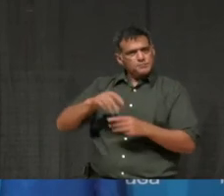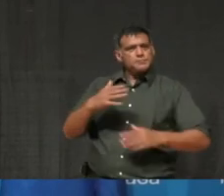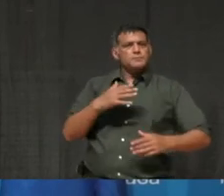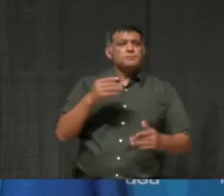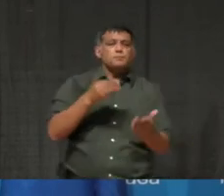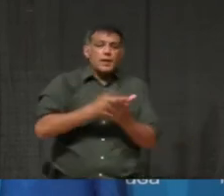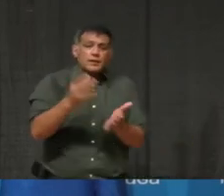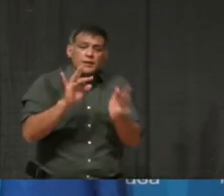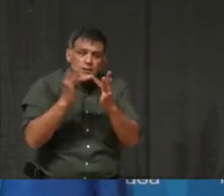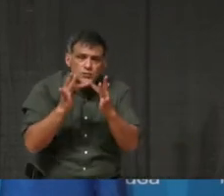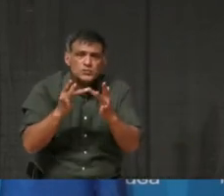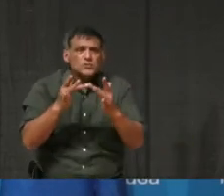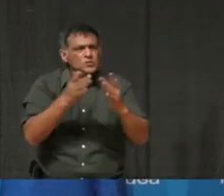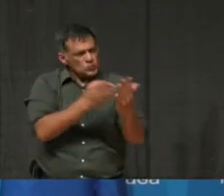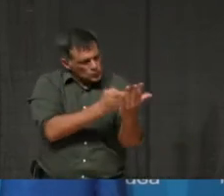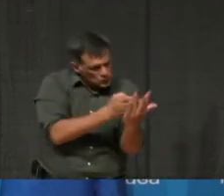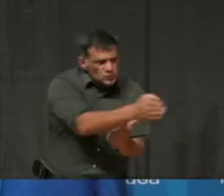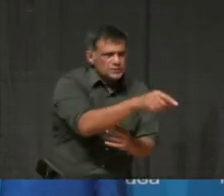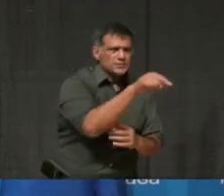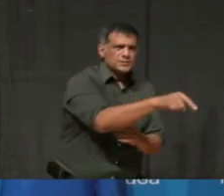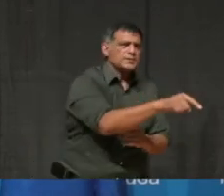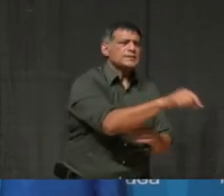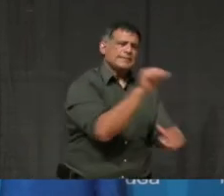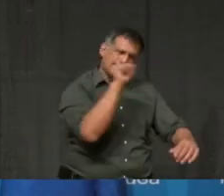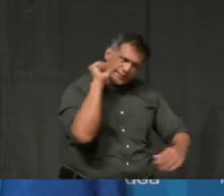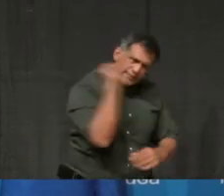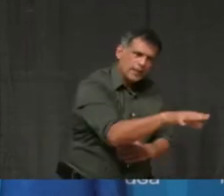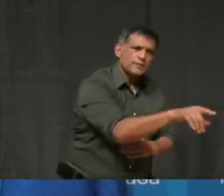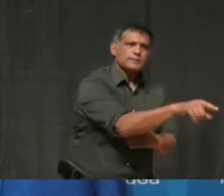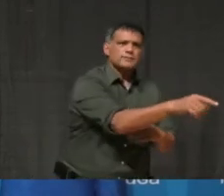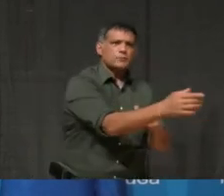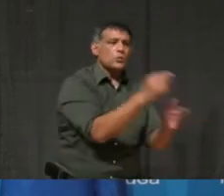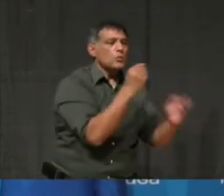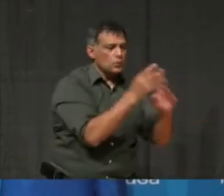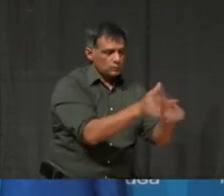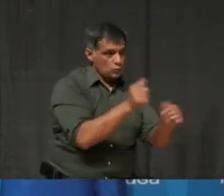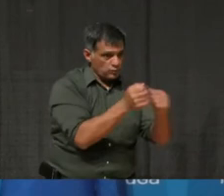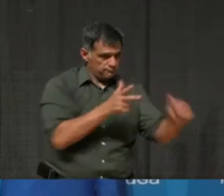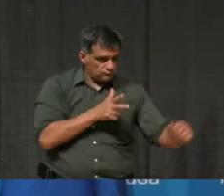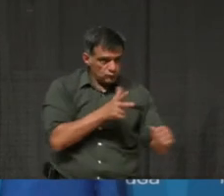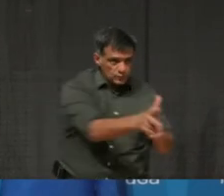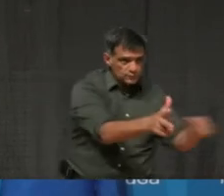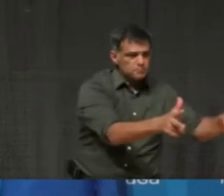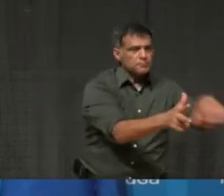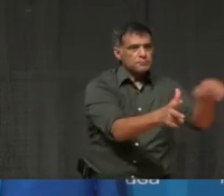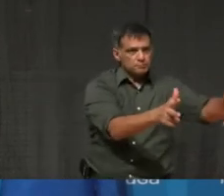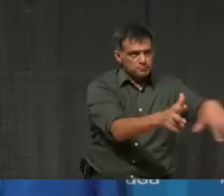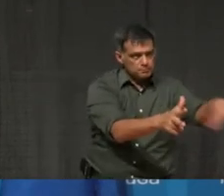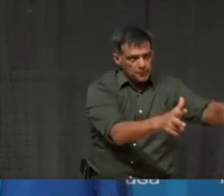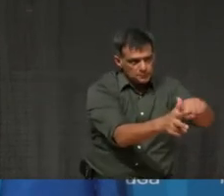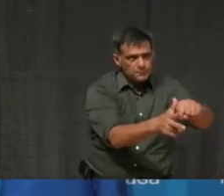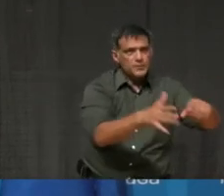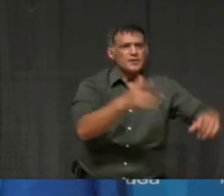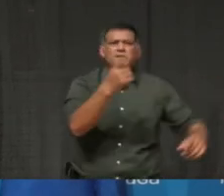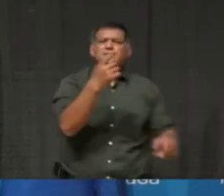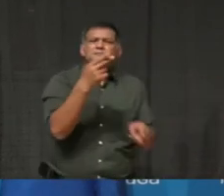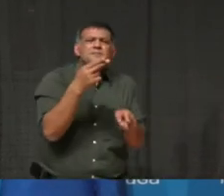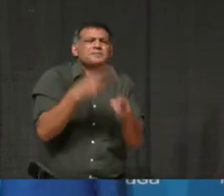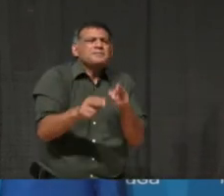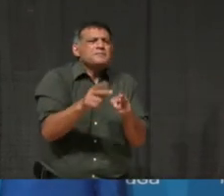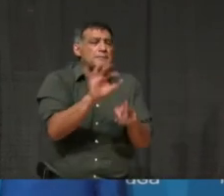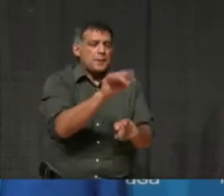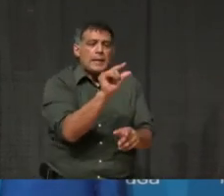you can go to pick it up directly with curbside, but, uh, this is the small price we're asking people to pay to help support